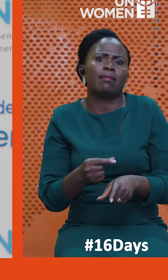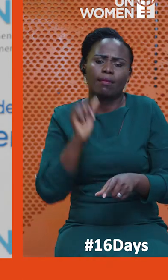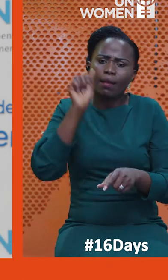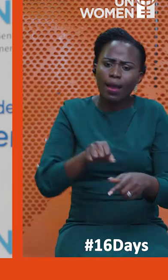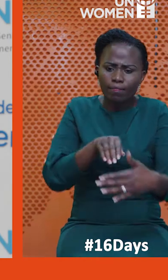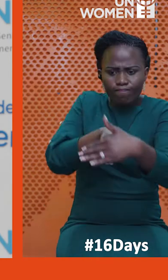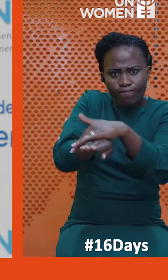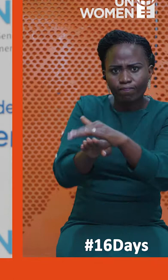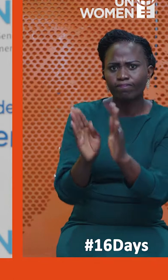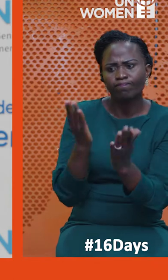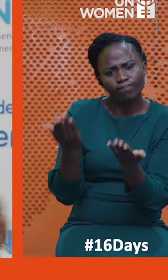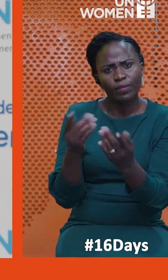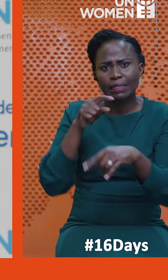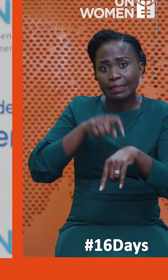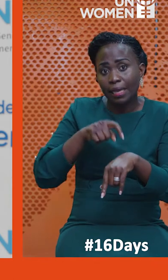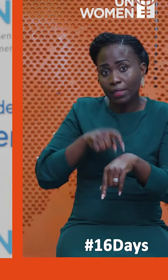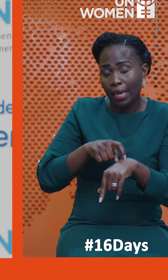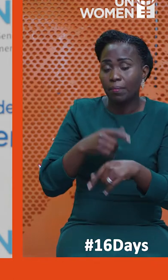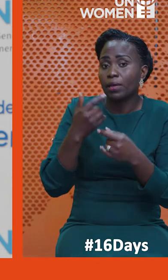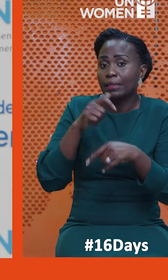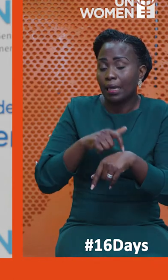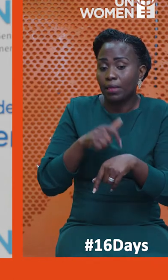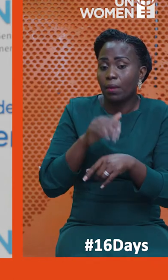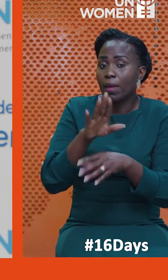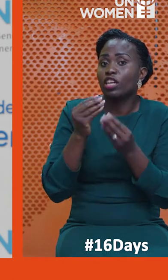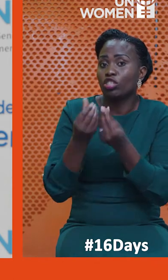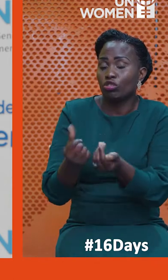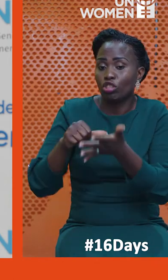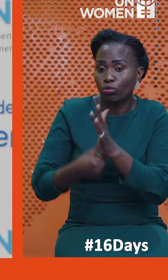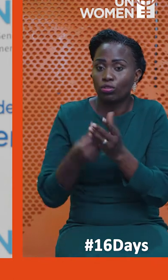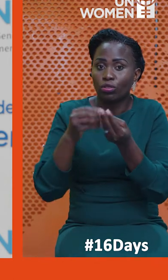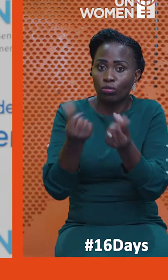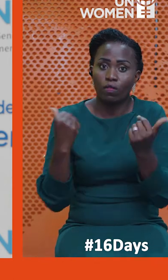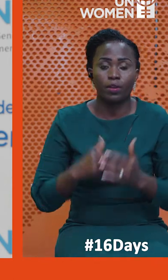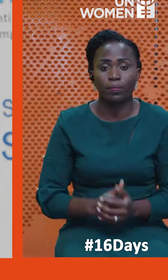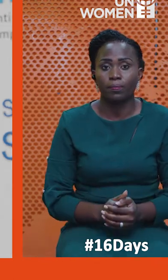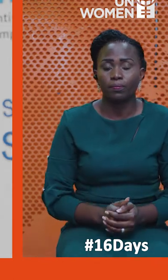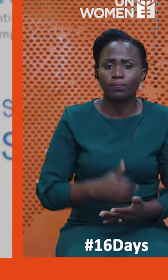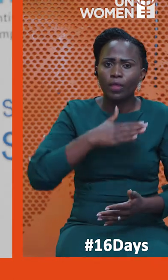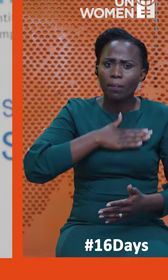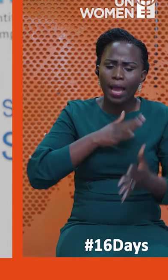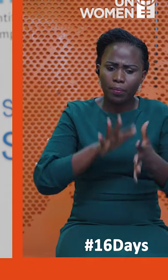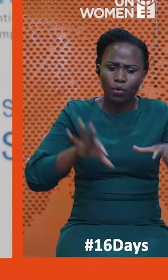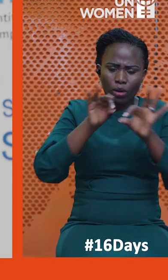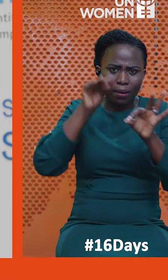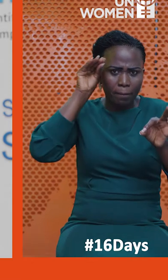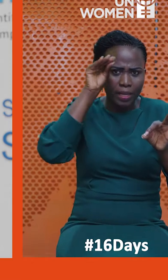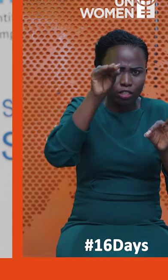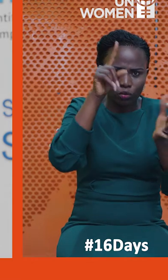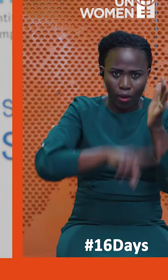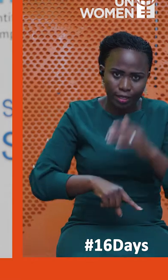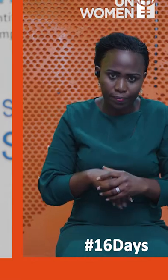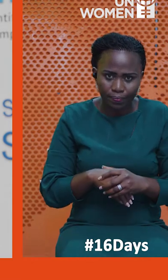men can be in the meantime before their cases are disposed of. My key